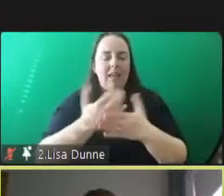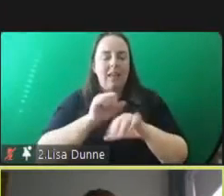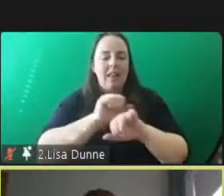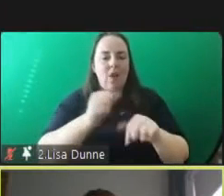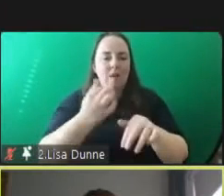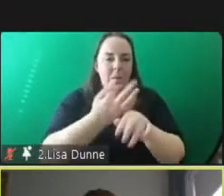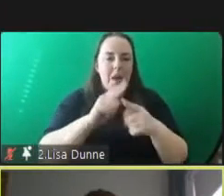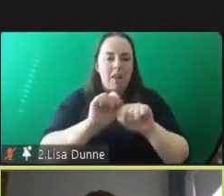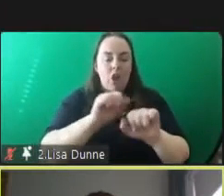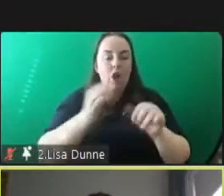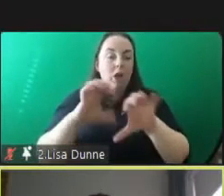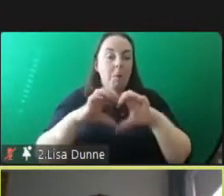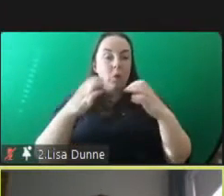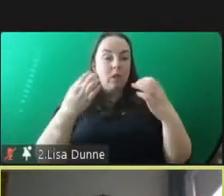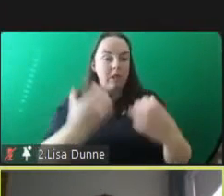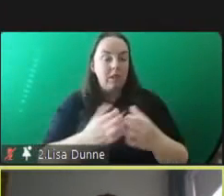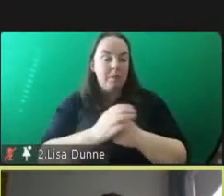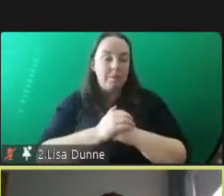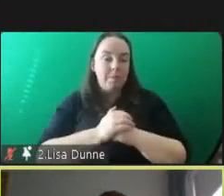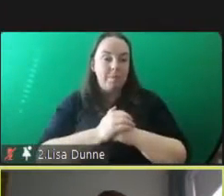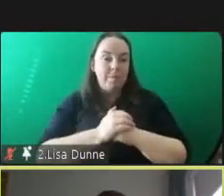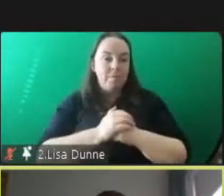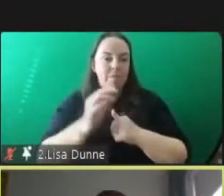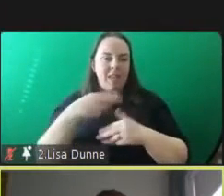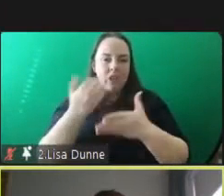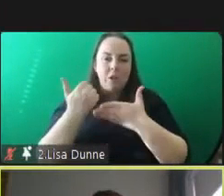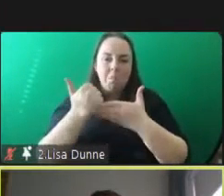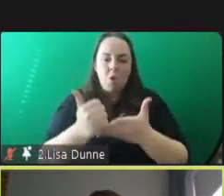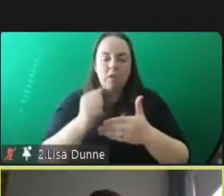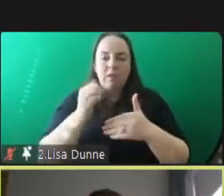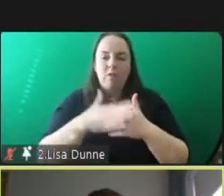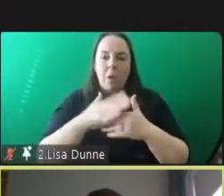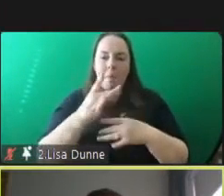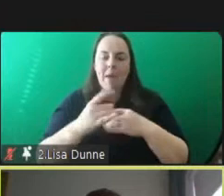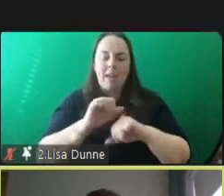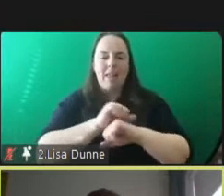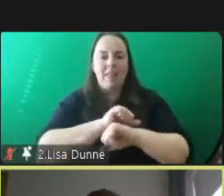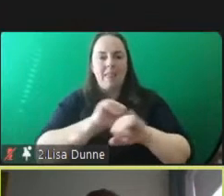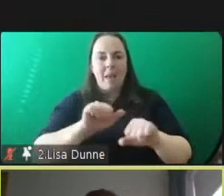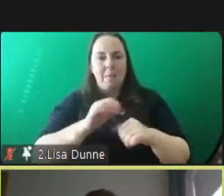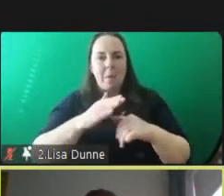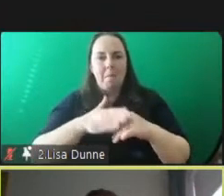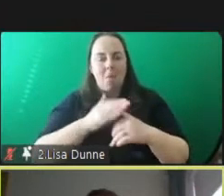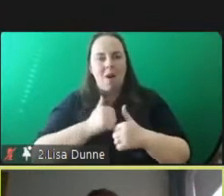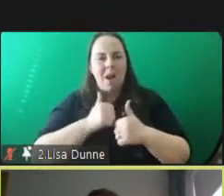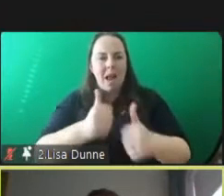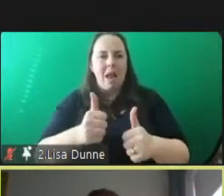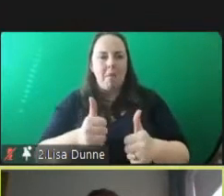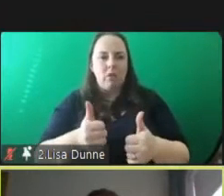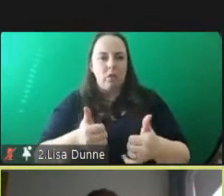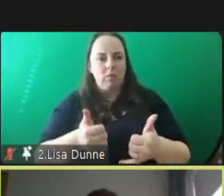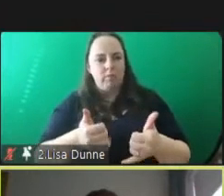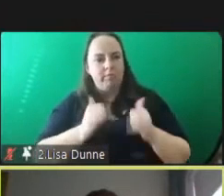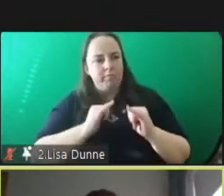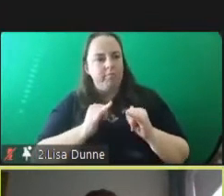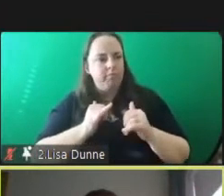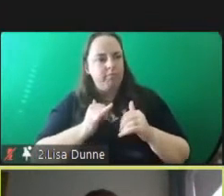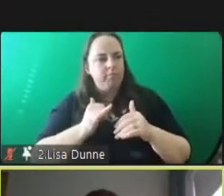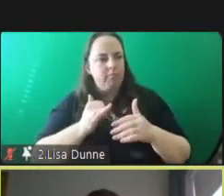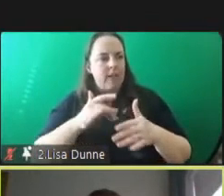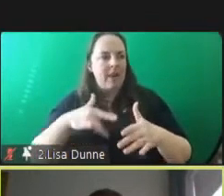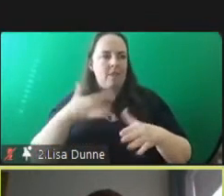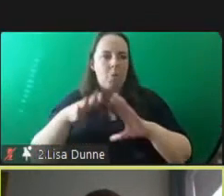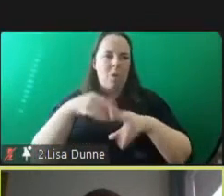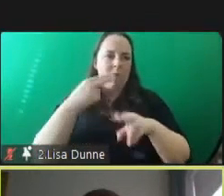um with a view to strengthen their capacity uh to live free from from crime and from harm um a core